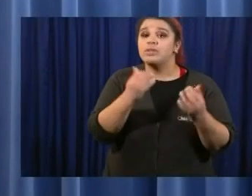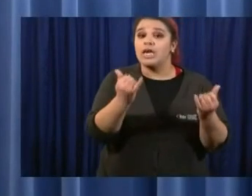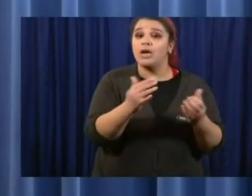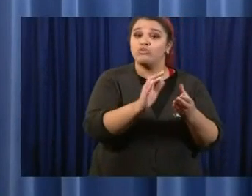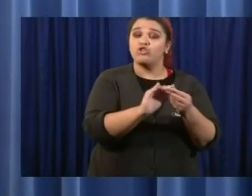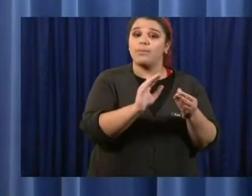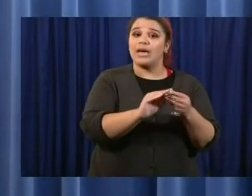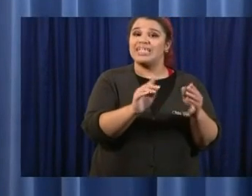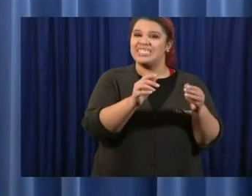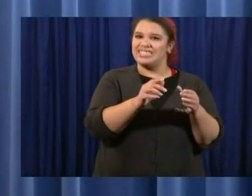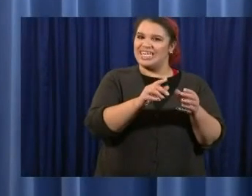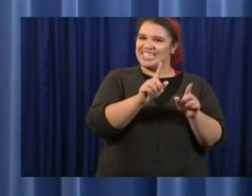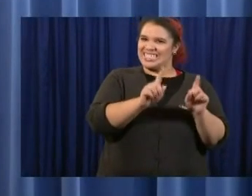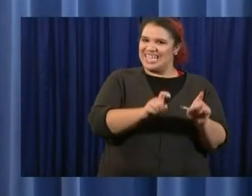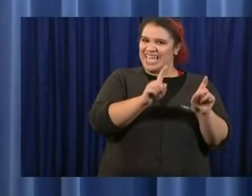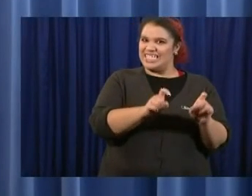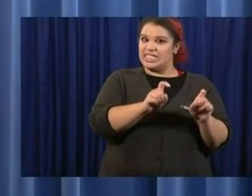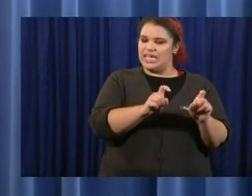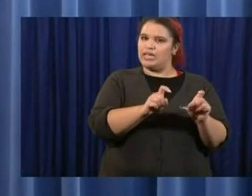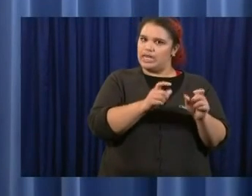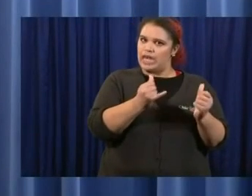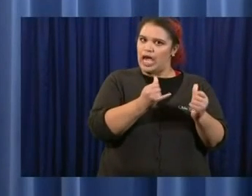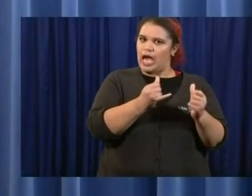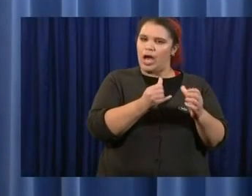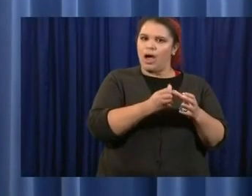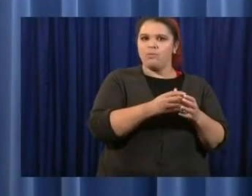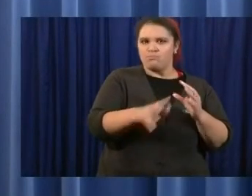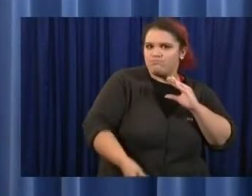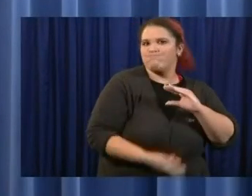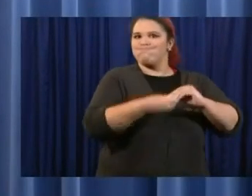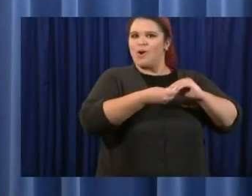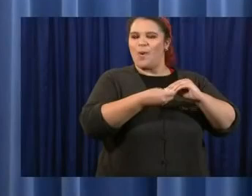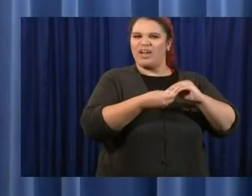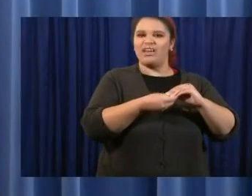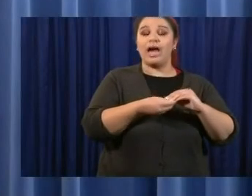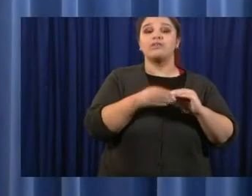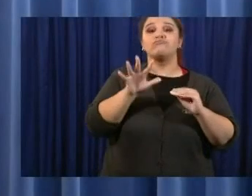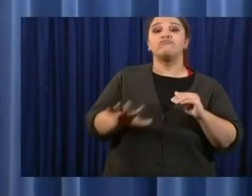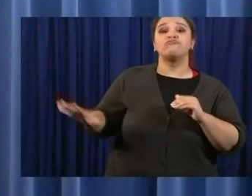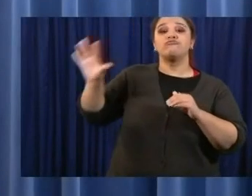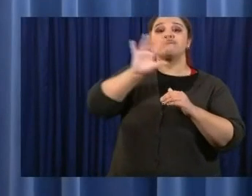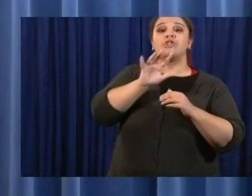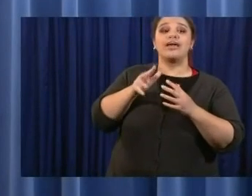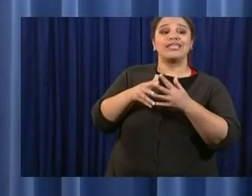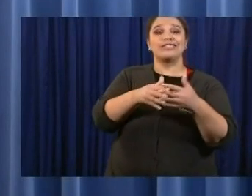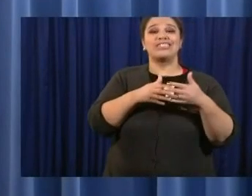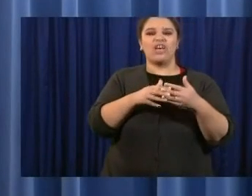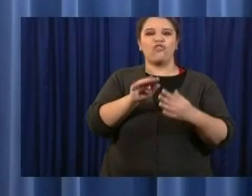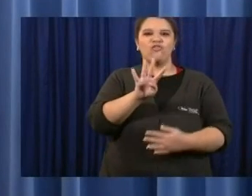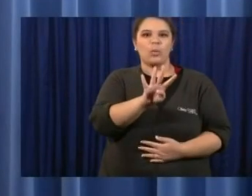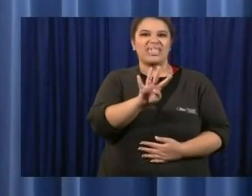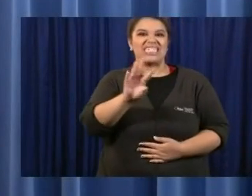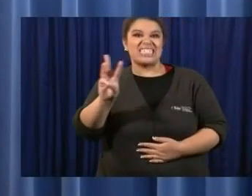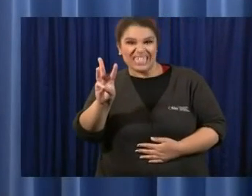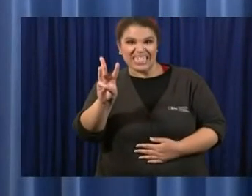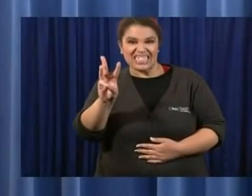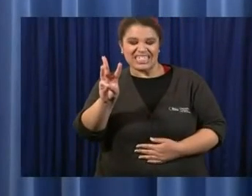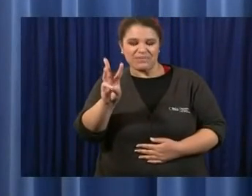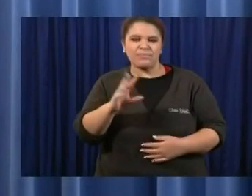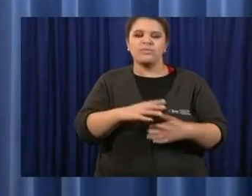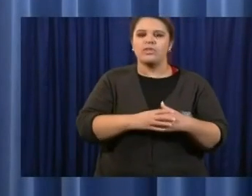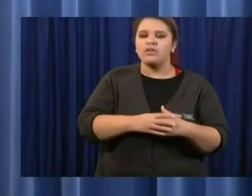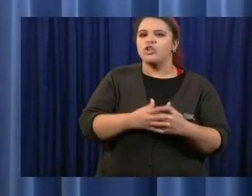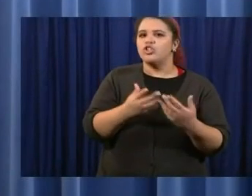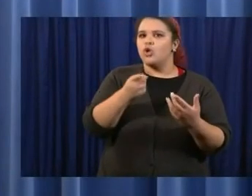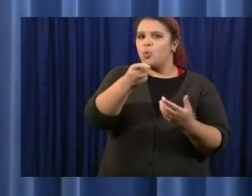46th per capita in the United States. Um, do you think what you have in place is enough to keep all hounds protected